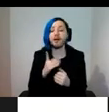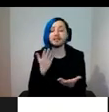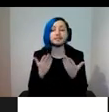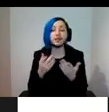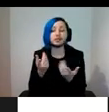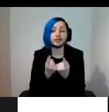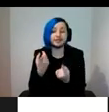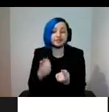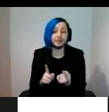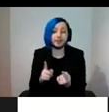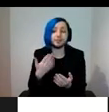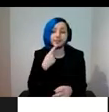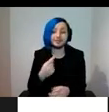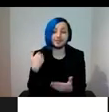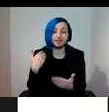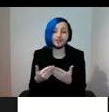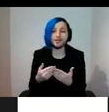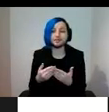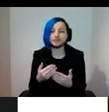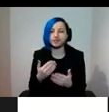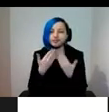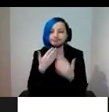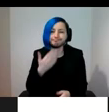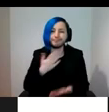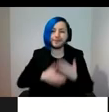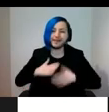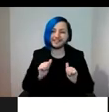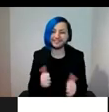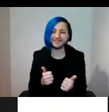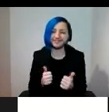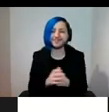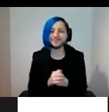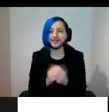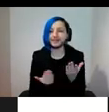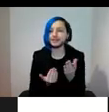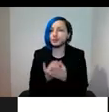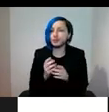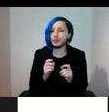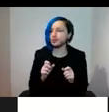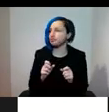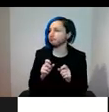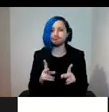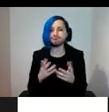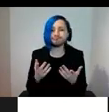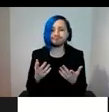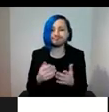yeah, please bear with me in this new adventure of the V&A.